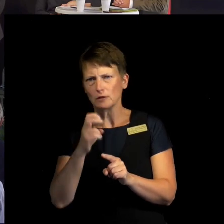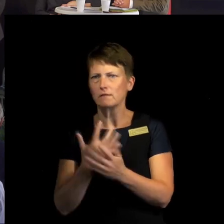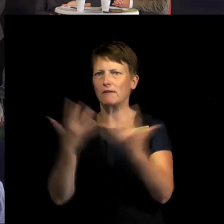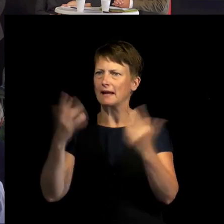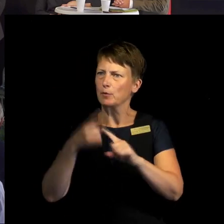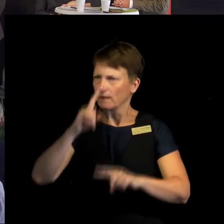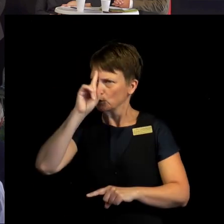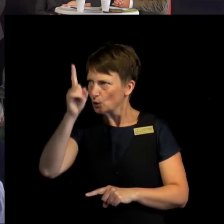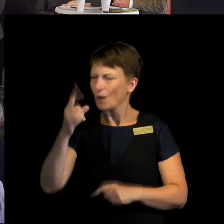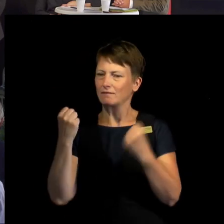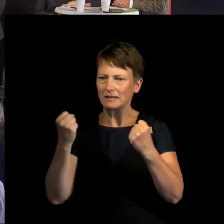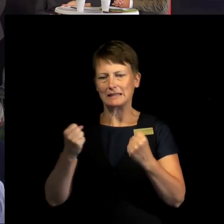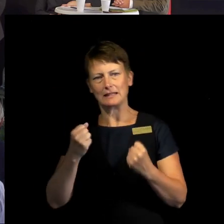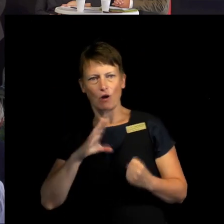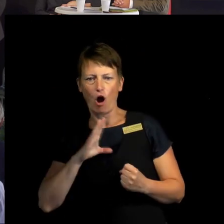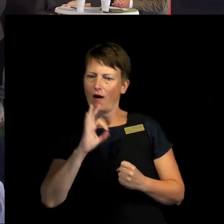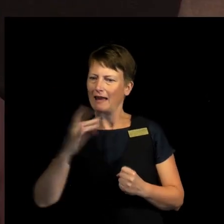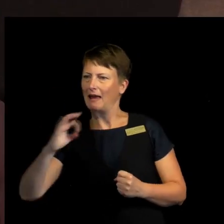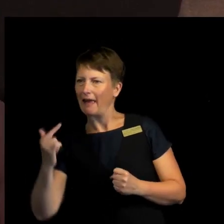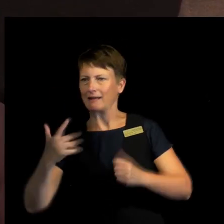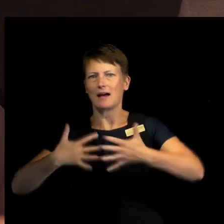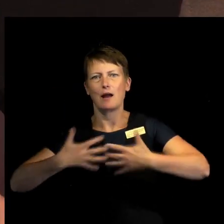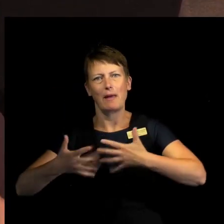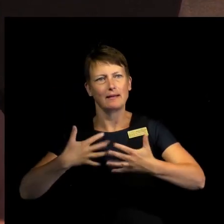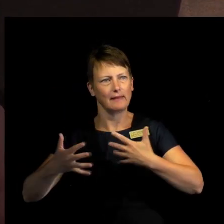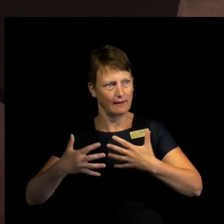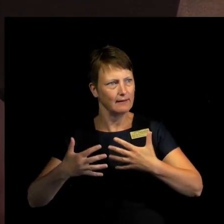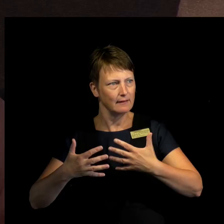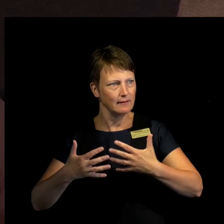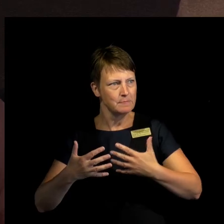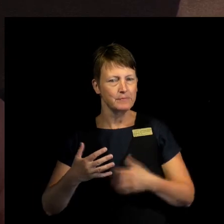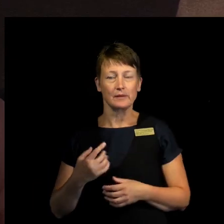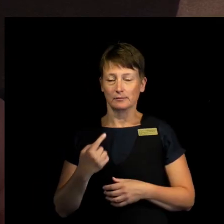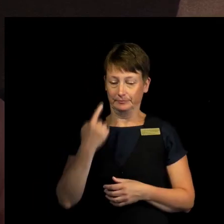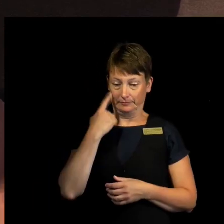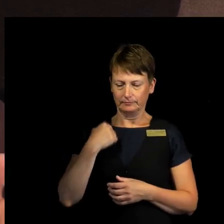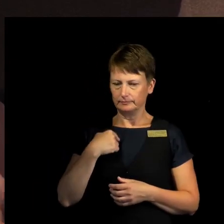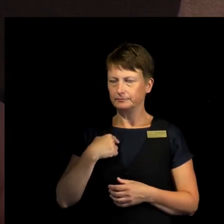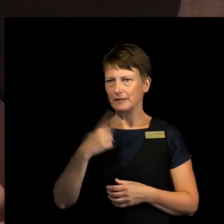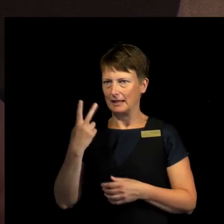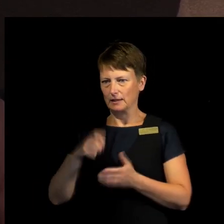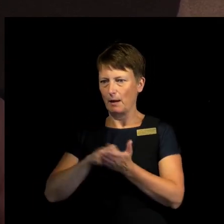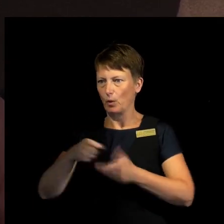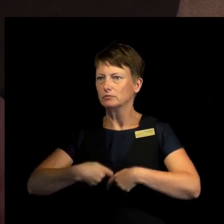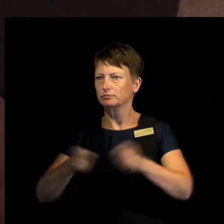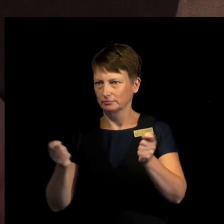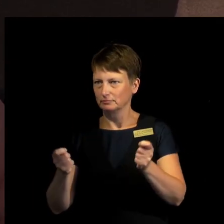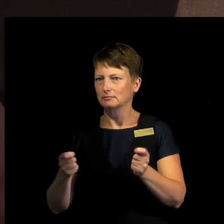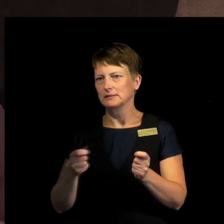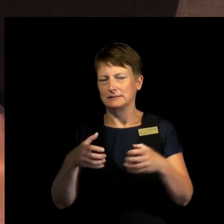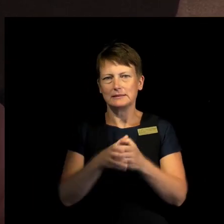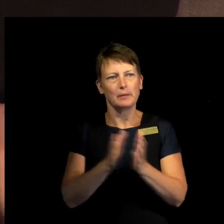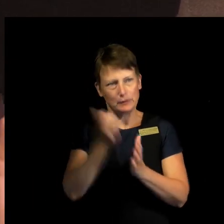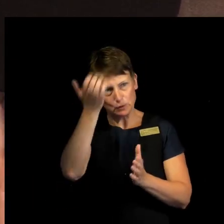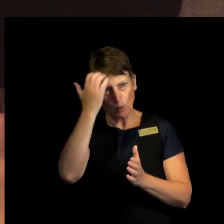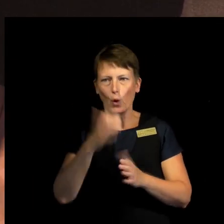and an integrated approach. I was here yesterday with CIPRI. We just launched a study with the Stockholm International Peace Research Institute